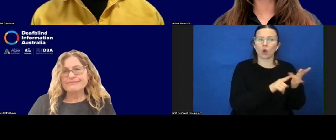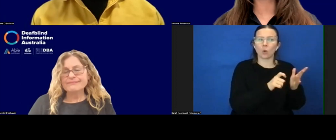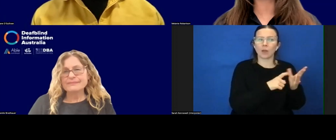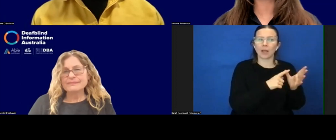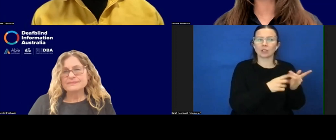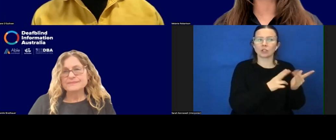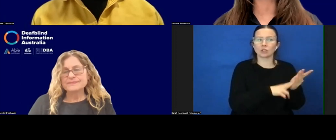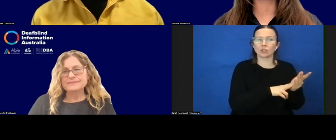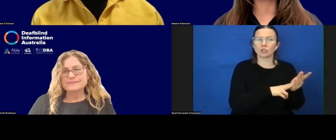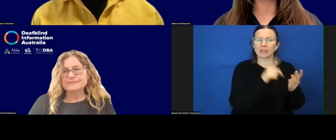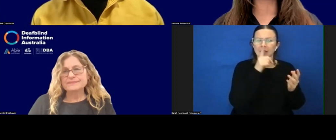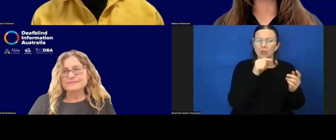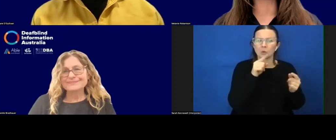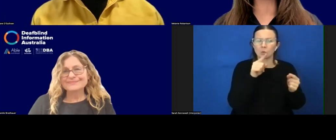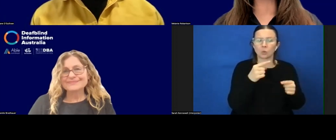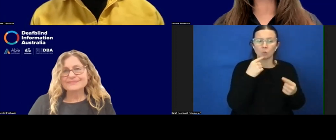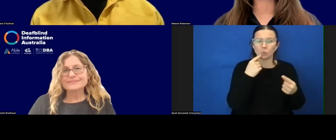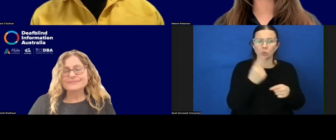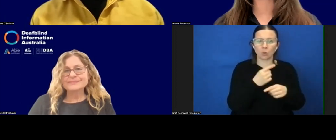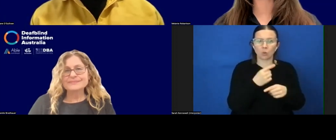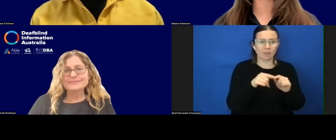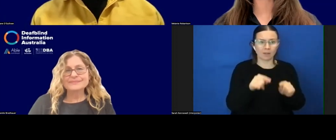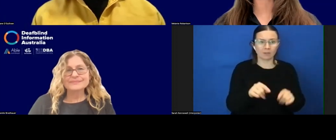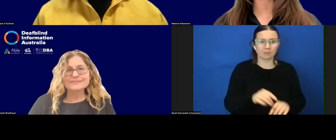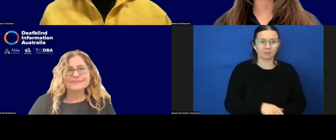Can you talk to that at all?